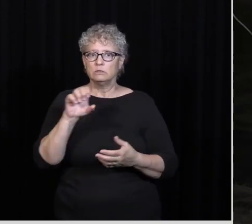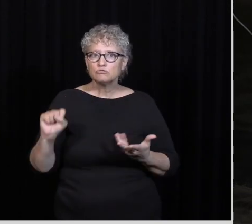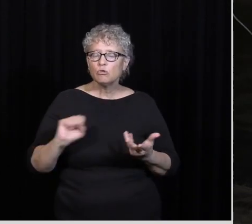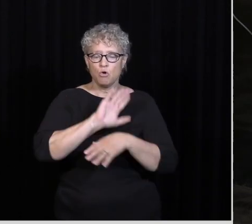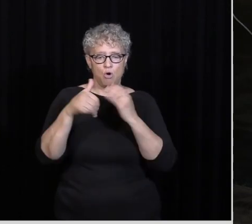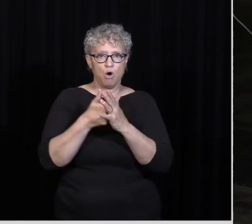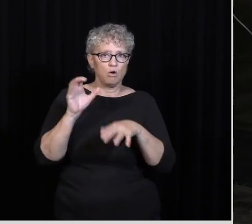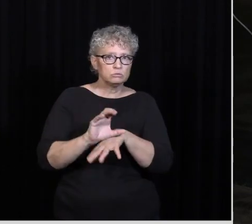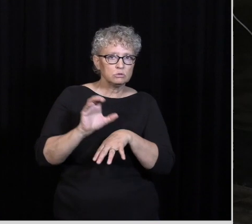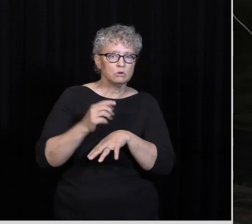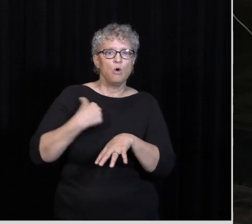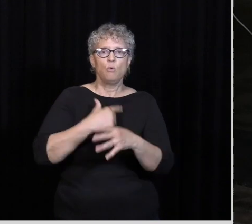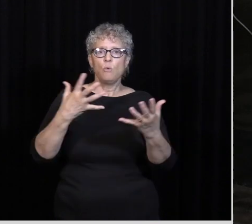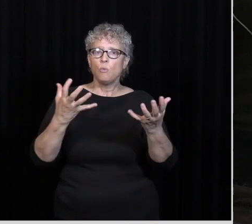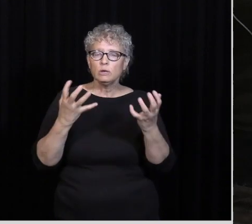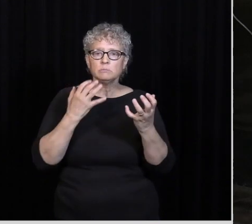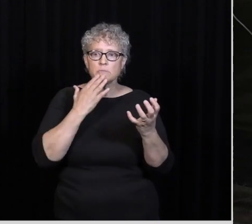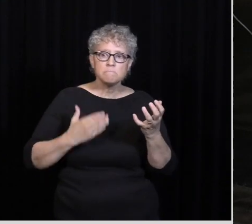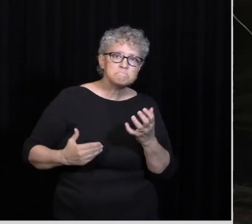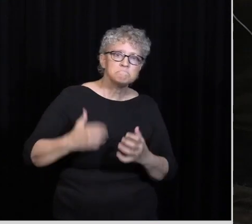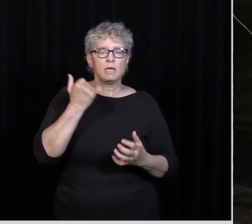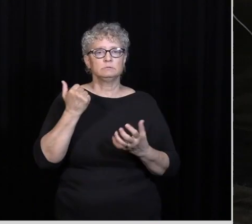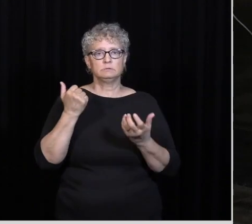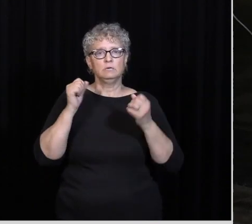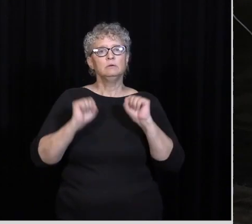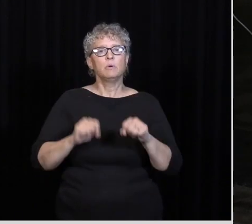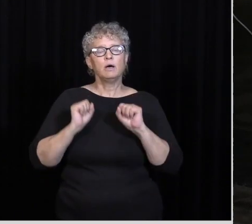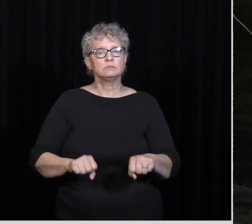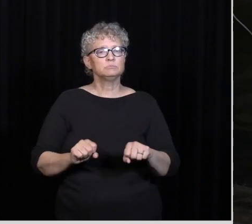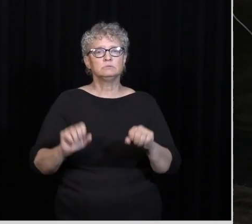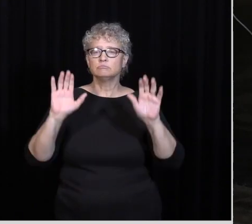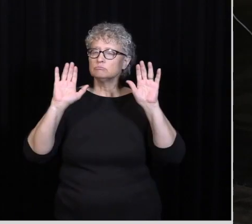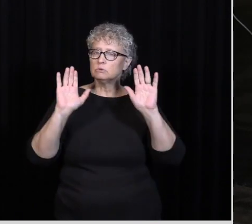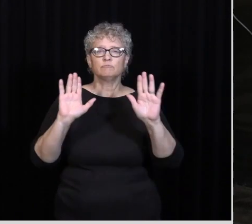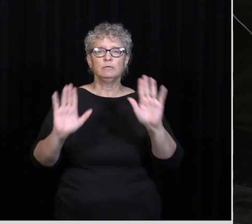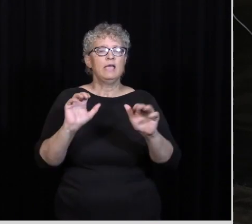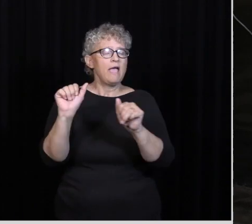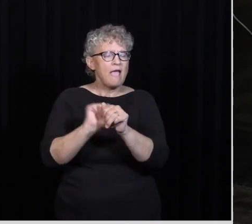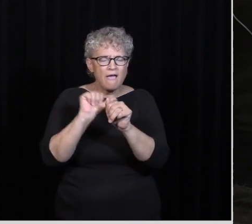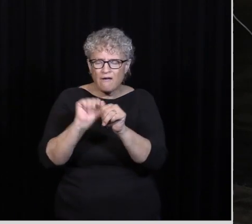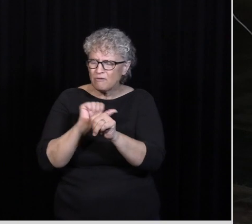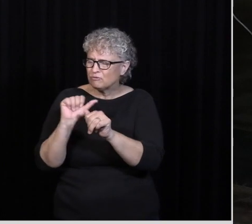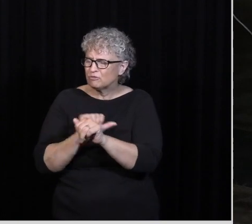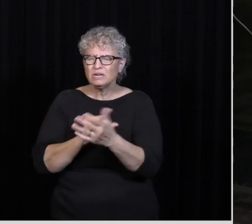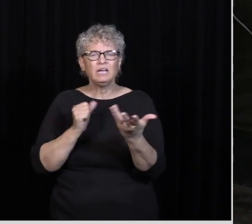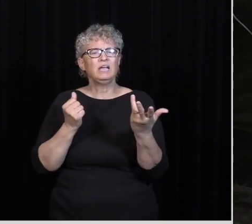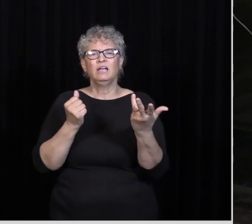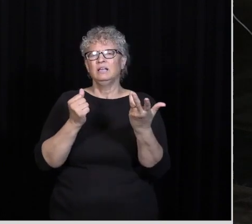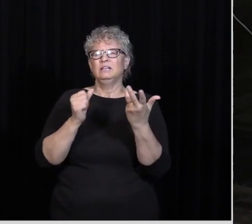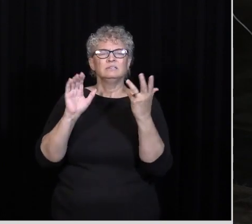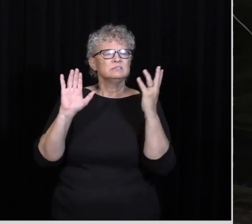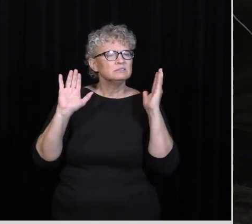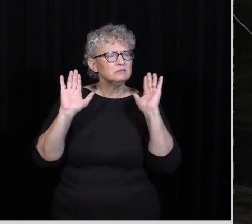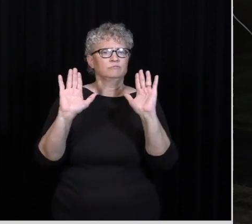of our church All of this We want it to be The best possible Like excellence In every sense of the word But